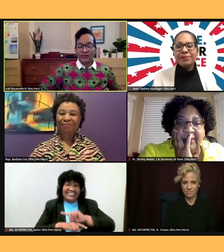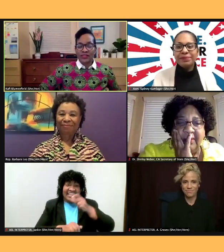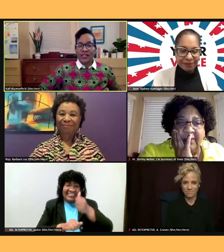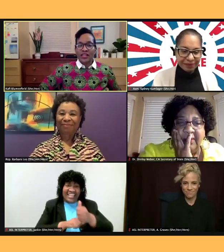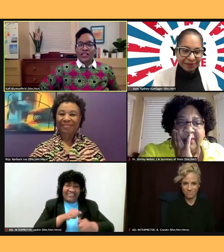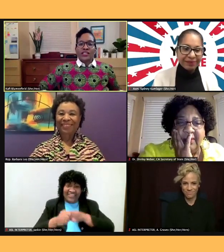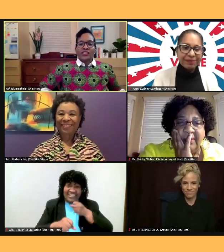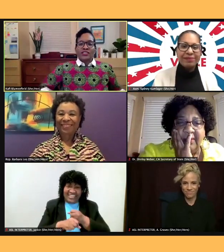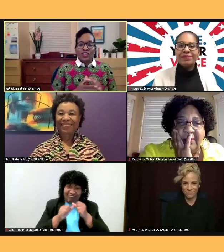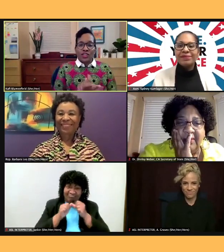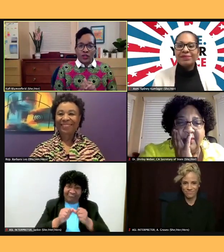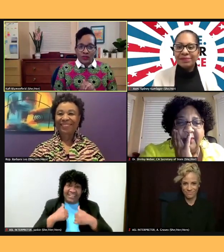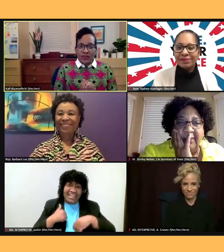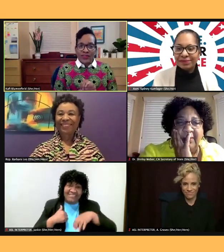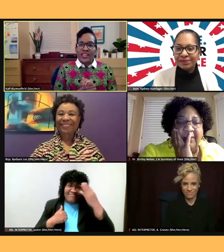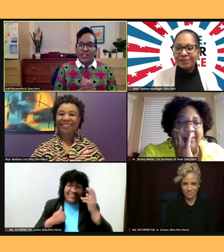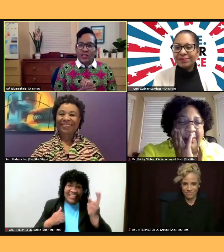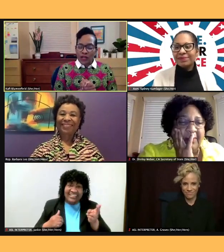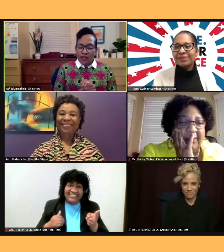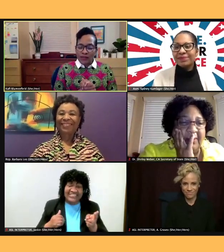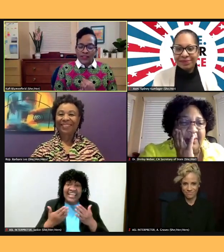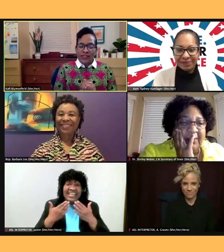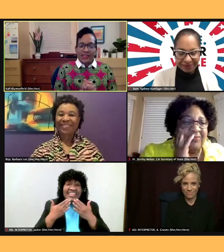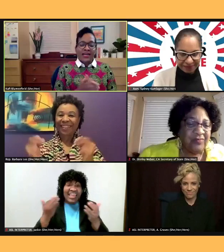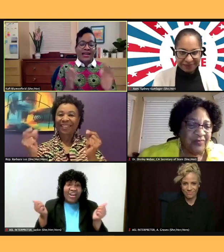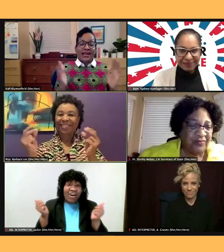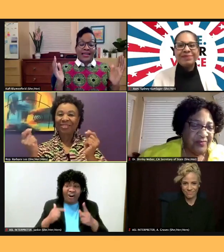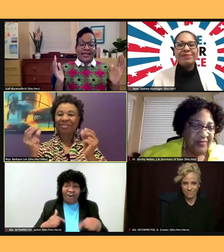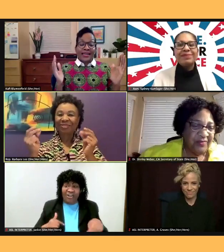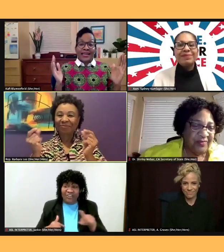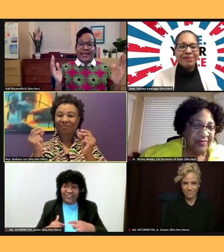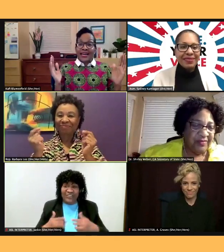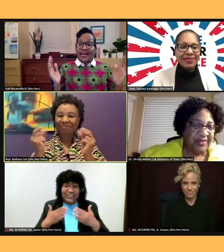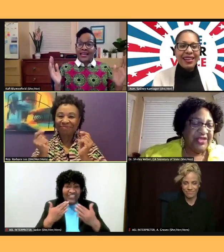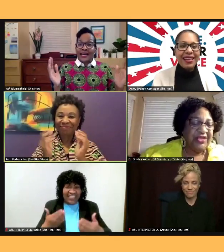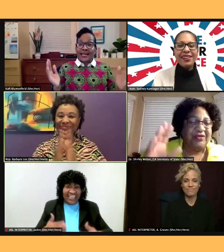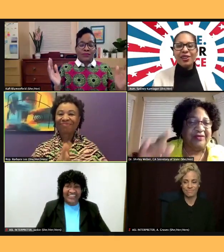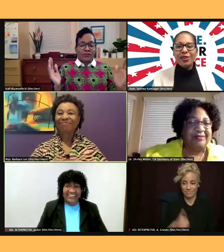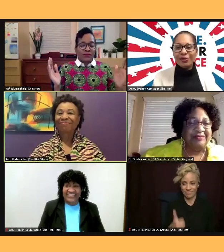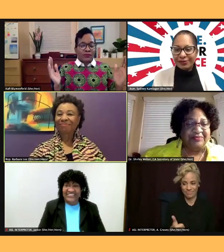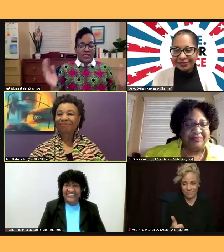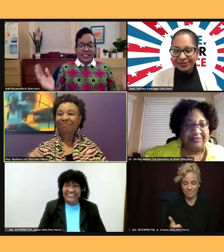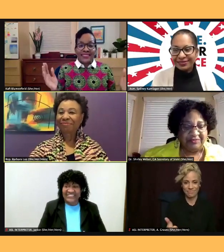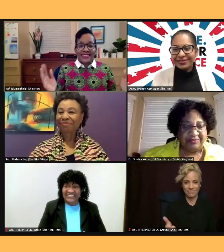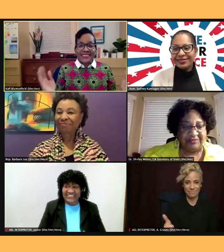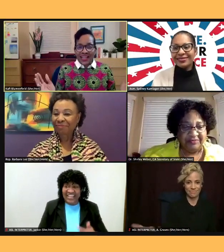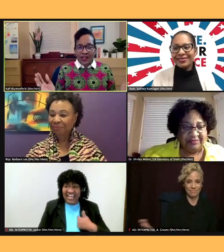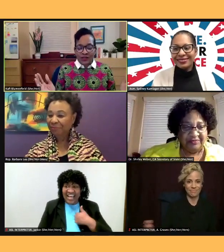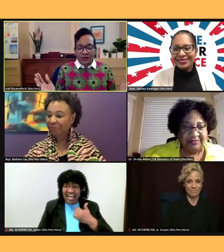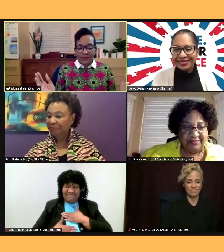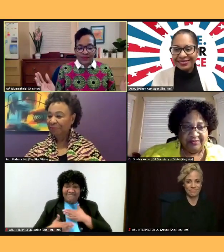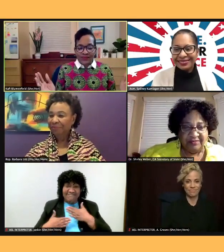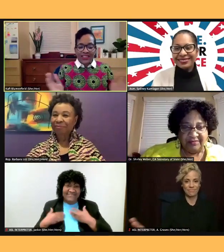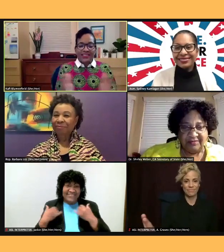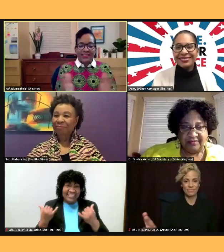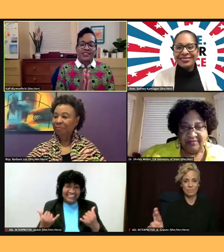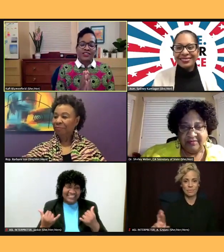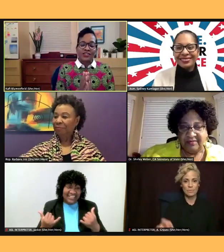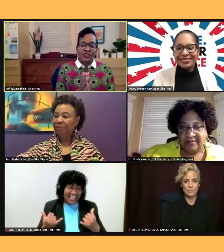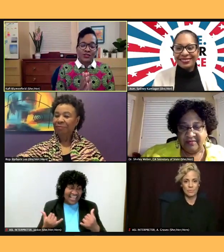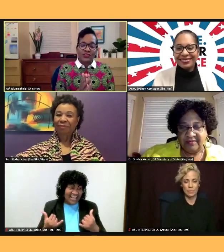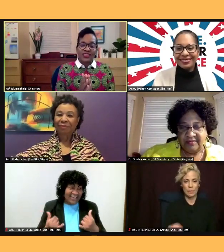So thank you all. Thank you. I am pleased now to introduce